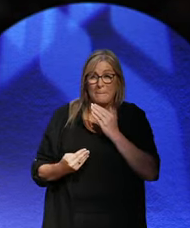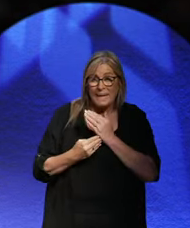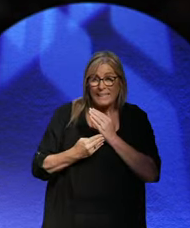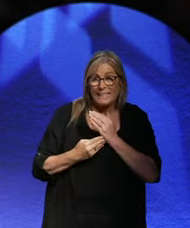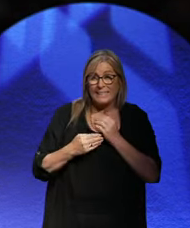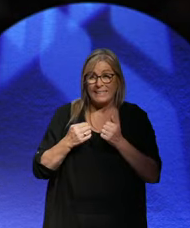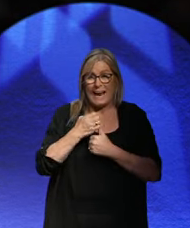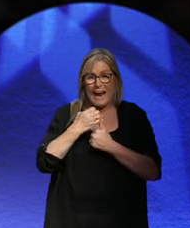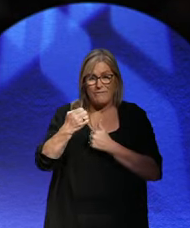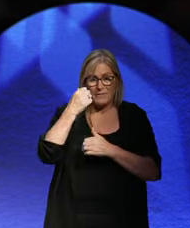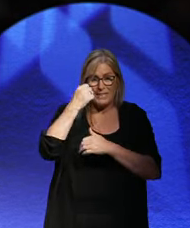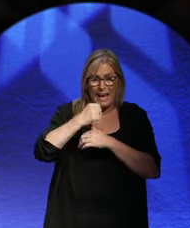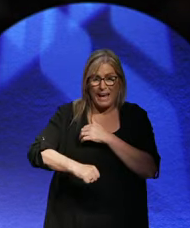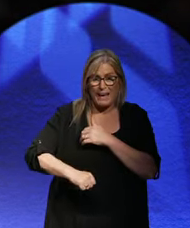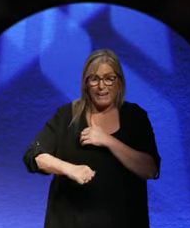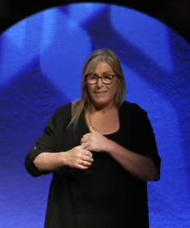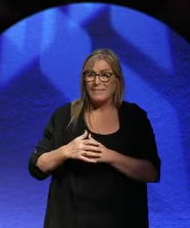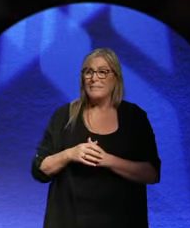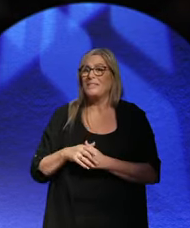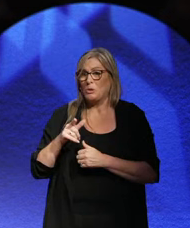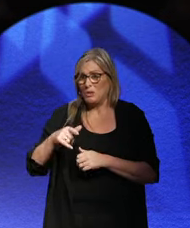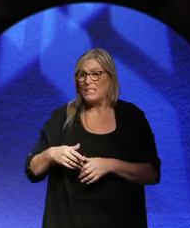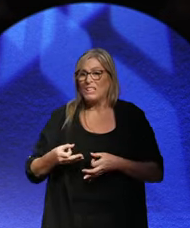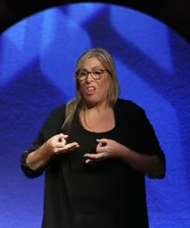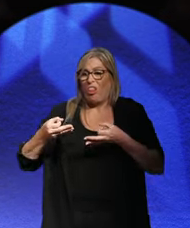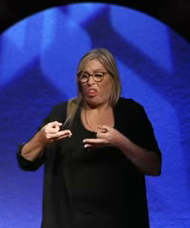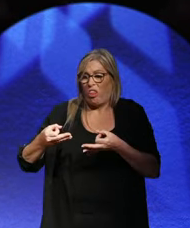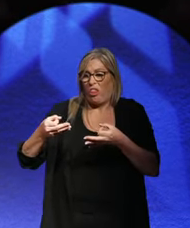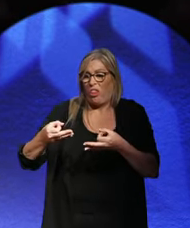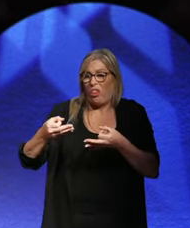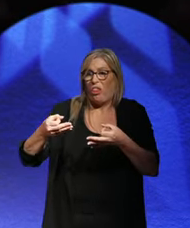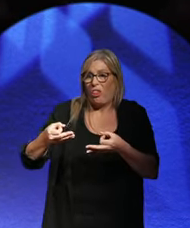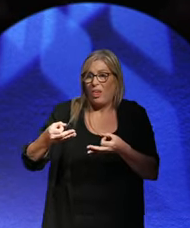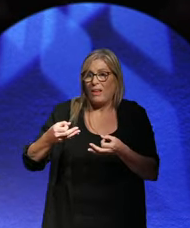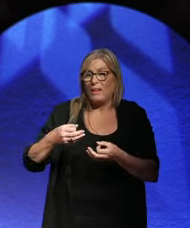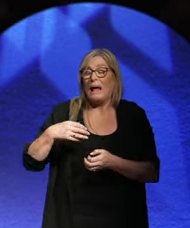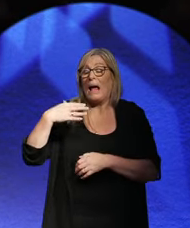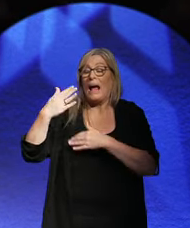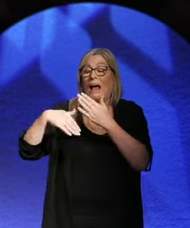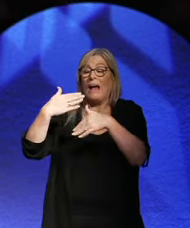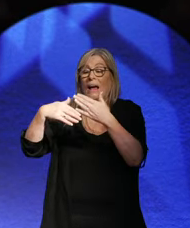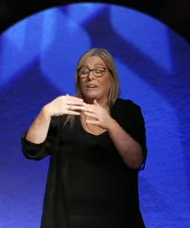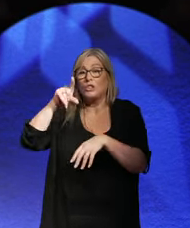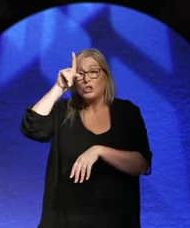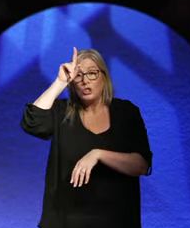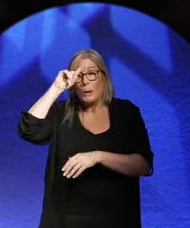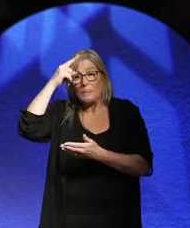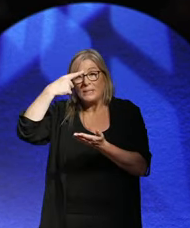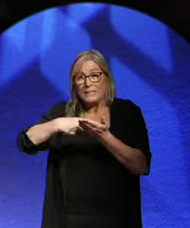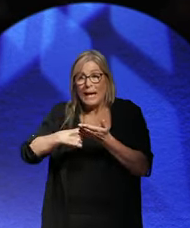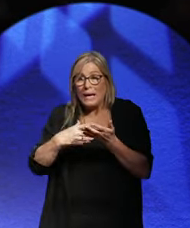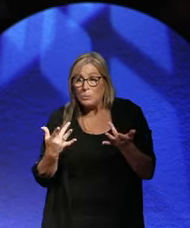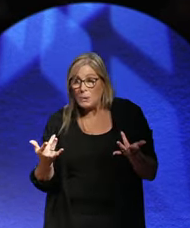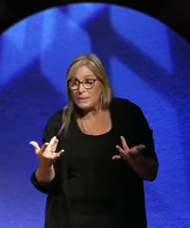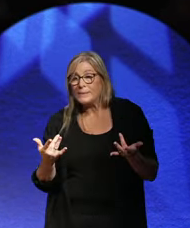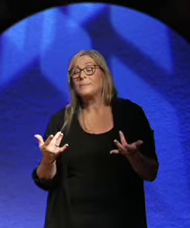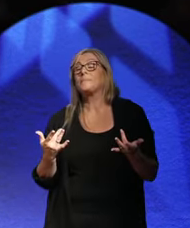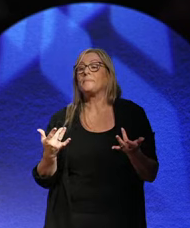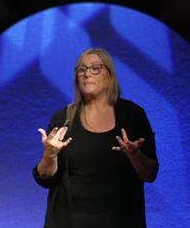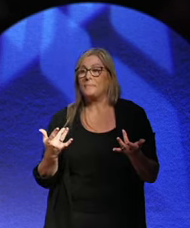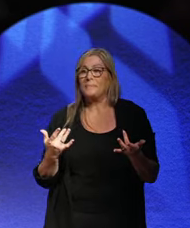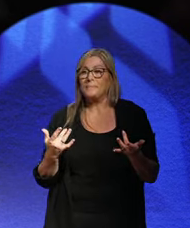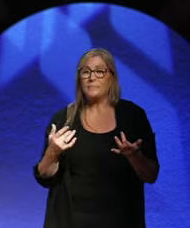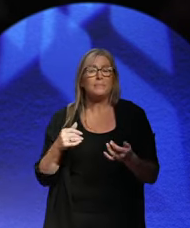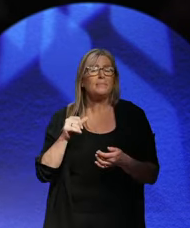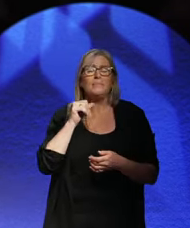So this was dragging on. And so what did the Germans do? They decided. And there's no